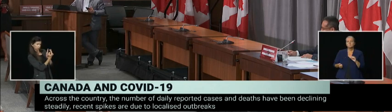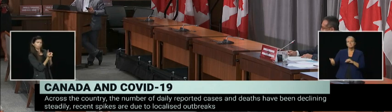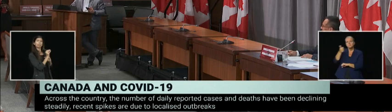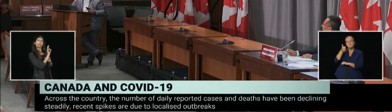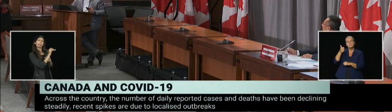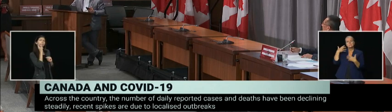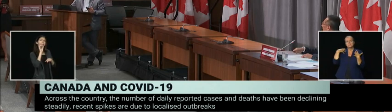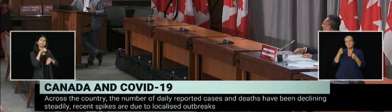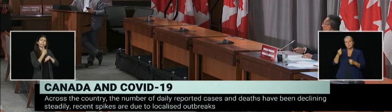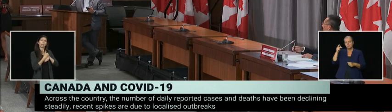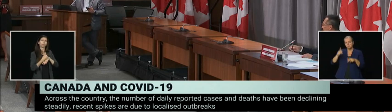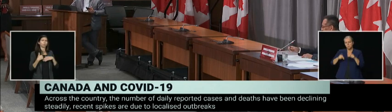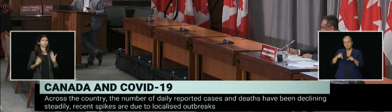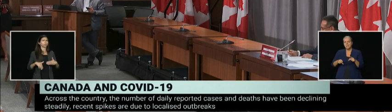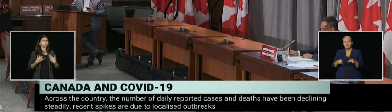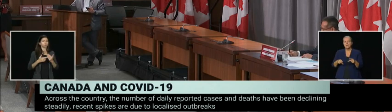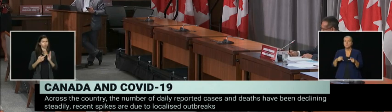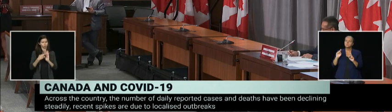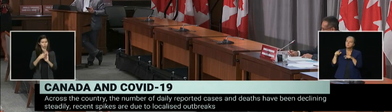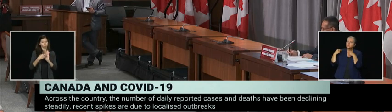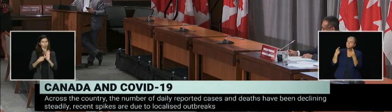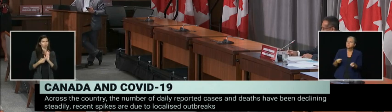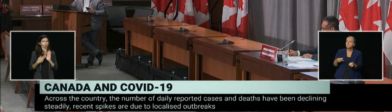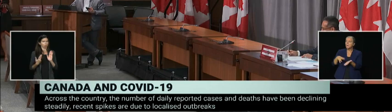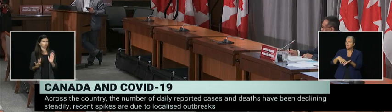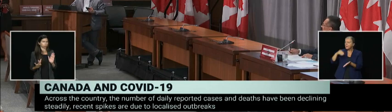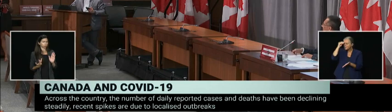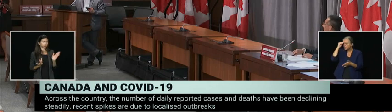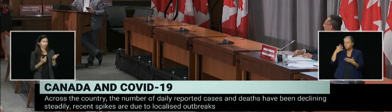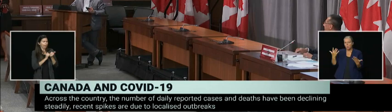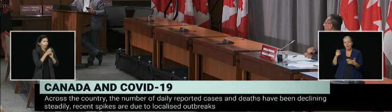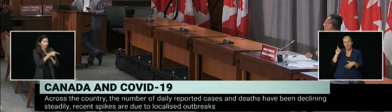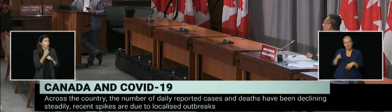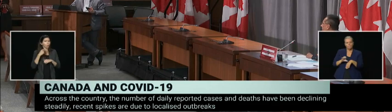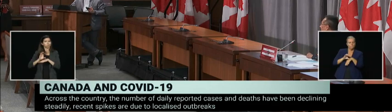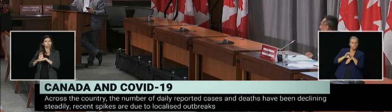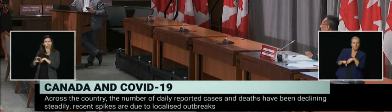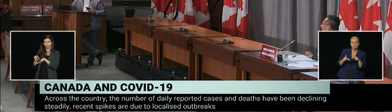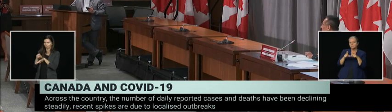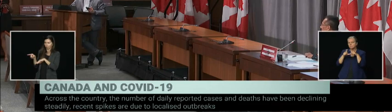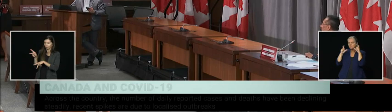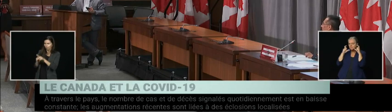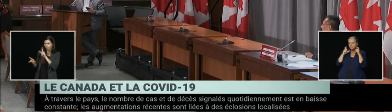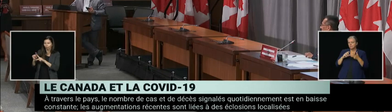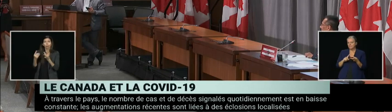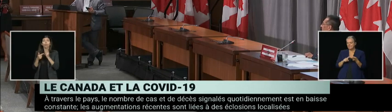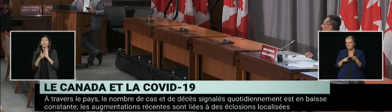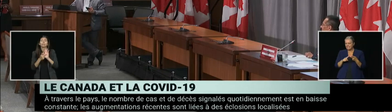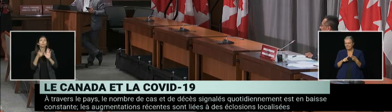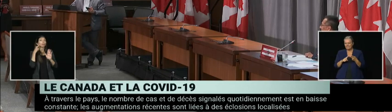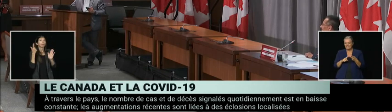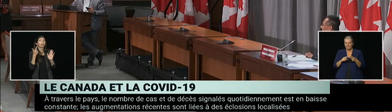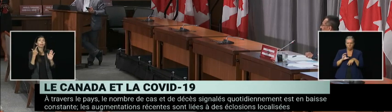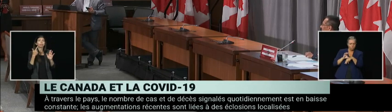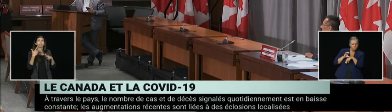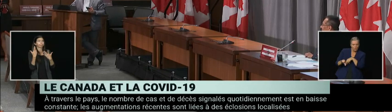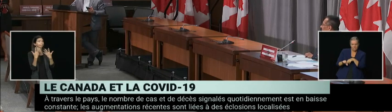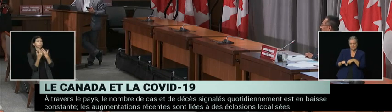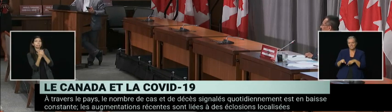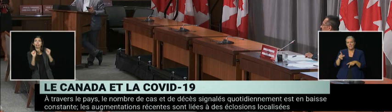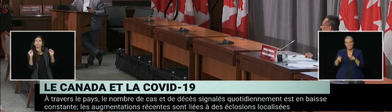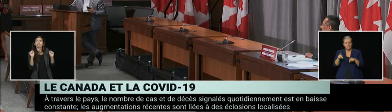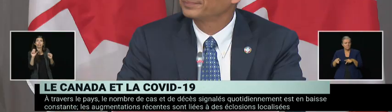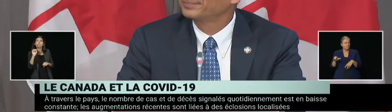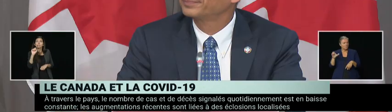to make them do it. And I'm thinking of, you know, safe sex education would be an example. Vaccination would be an example. And whether